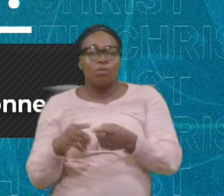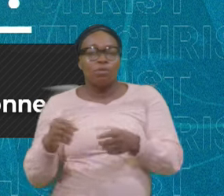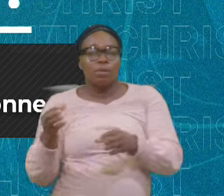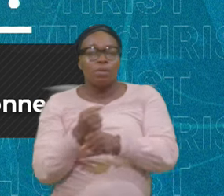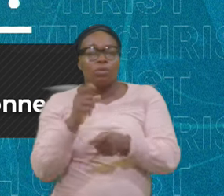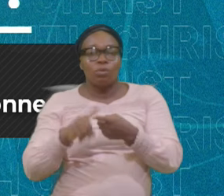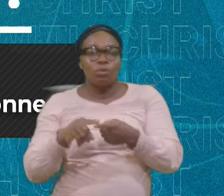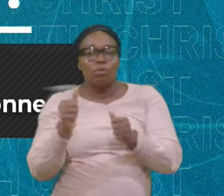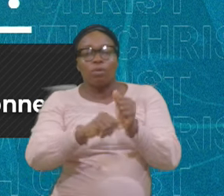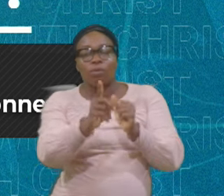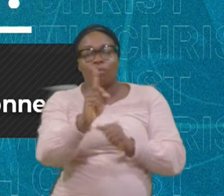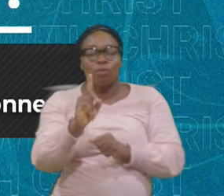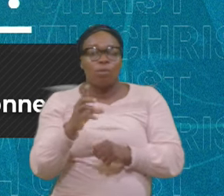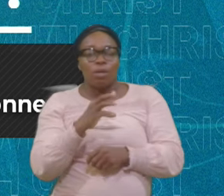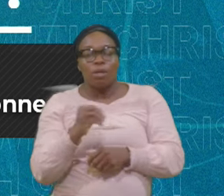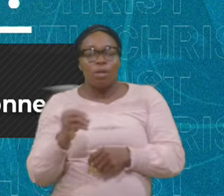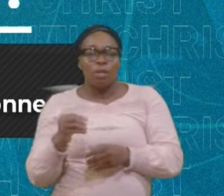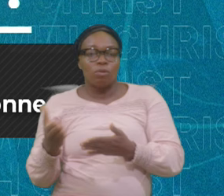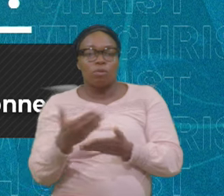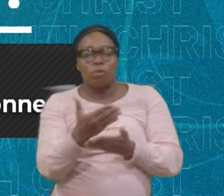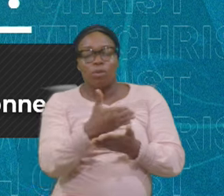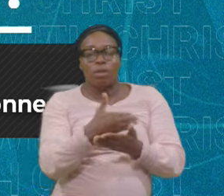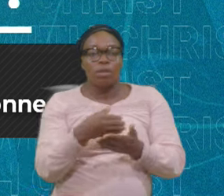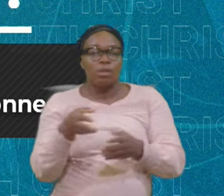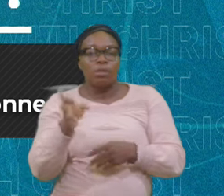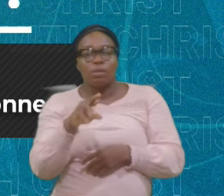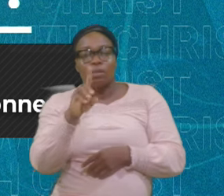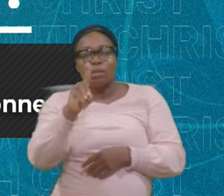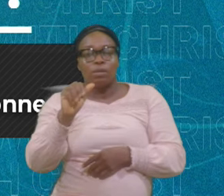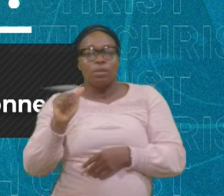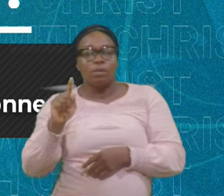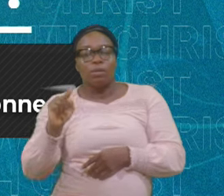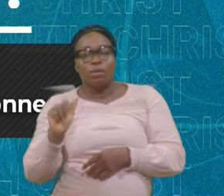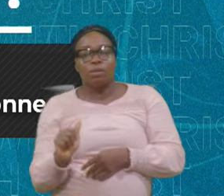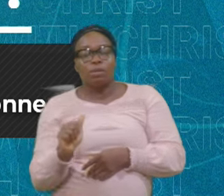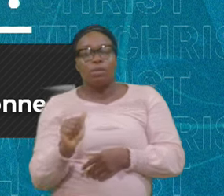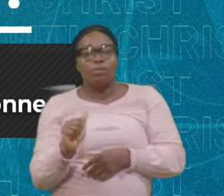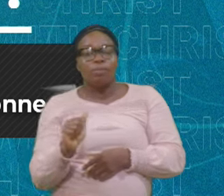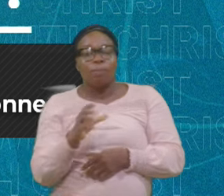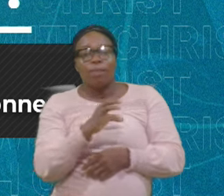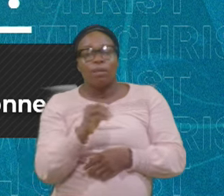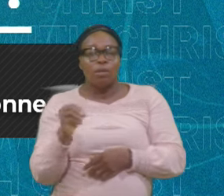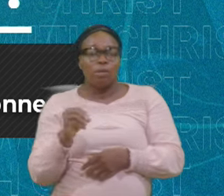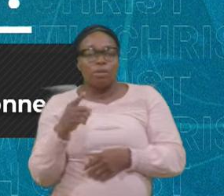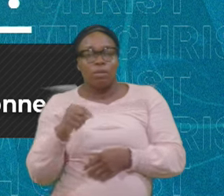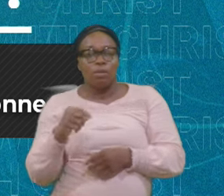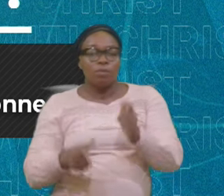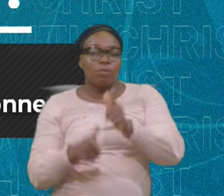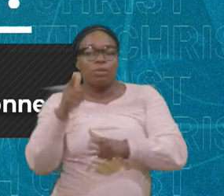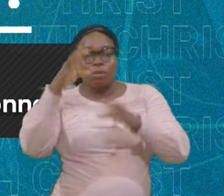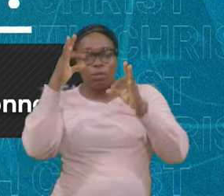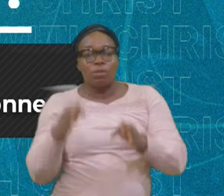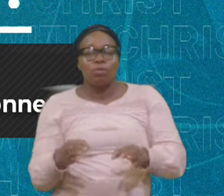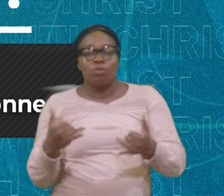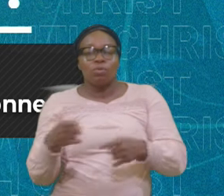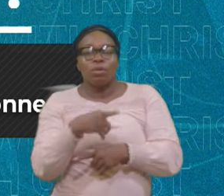Let's Do That Now And Those Who Stood Up Remember You Have Taken The Greatest Decision You Could Take In Your Life The Lord